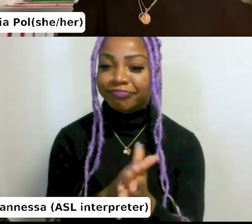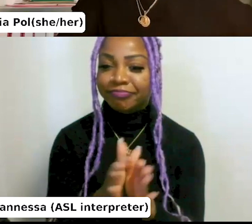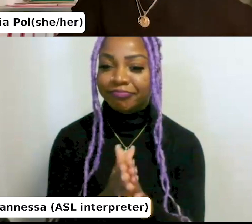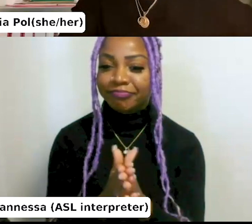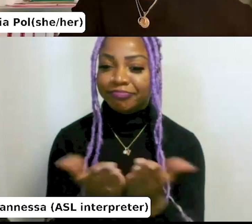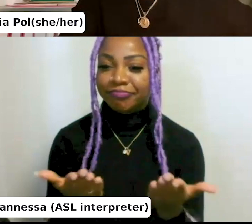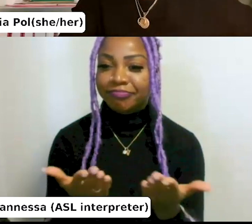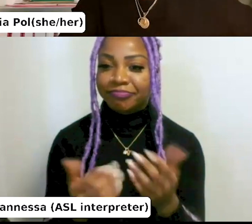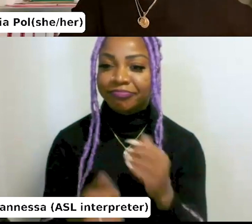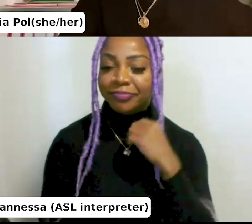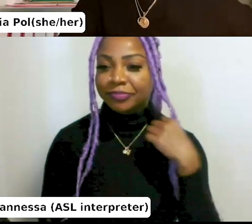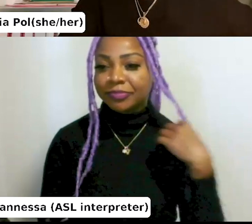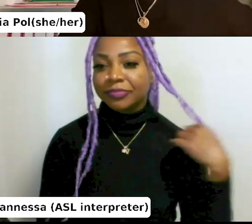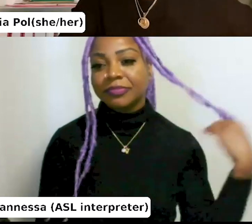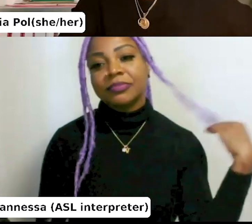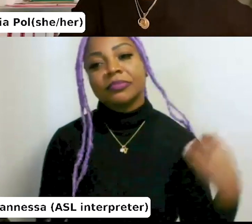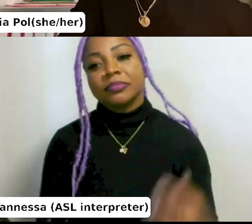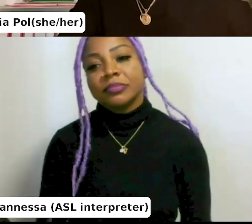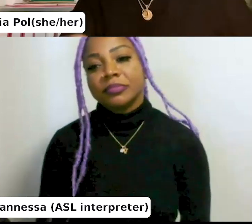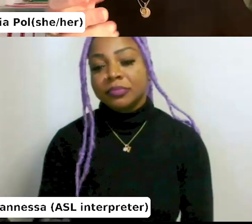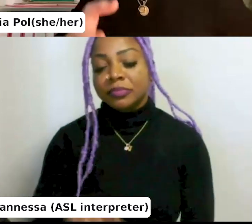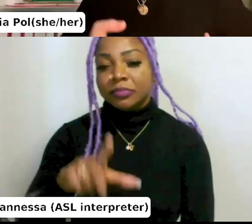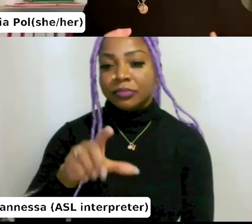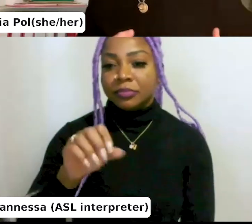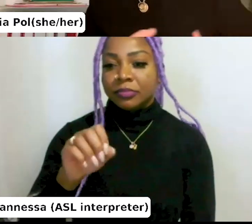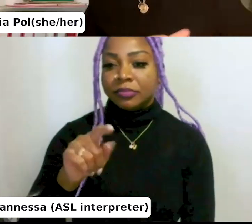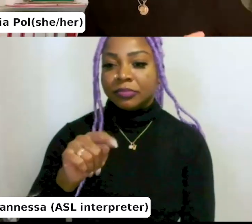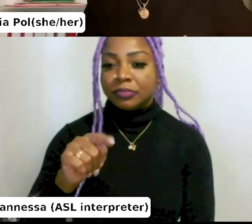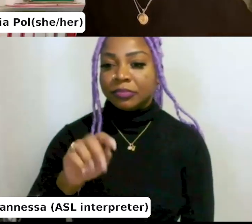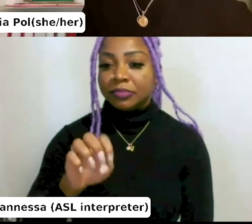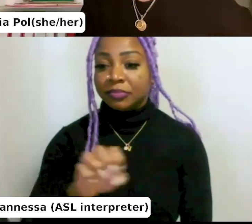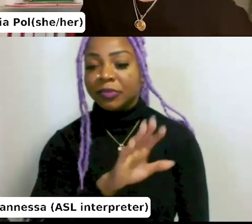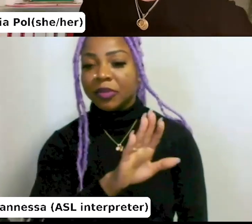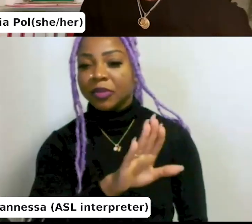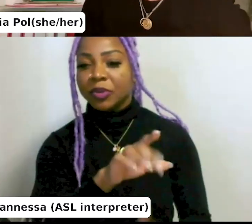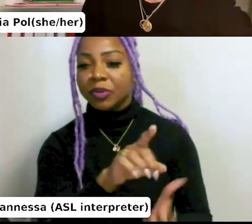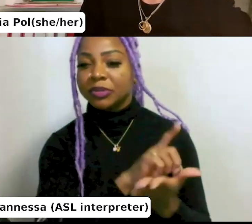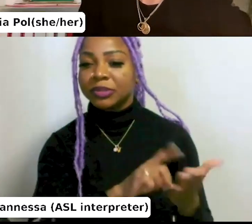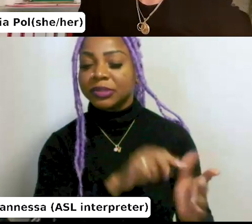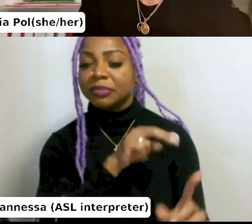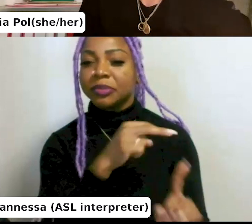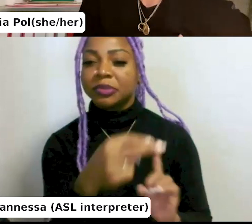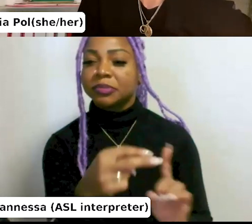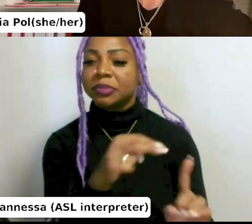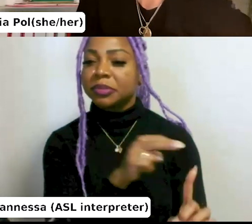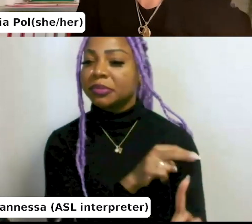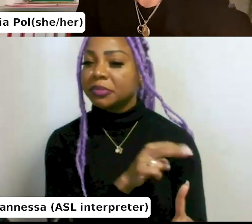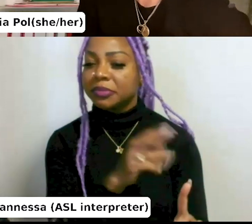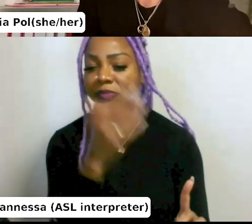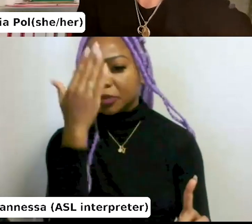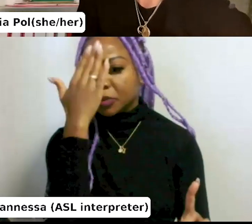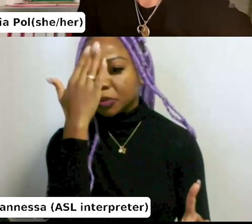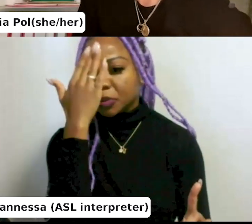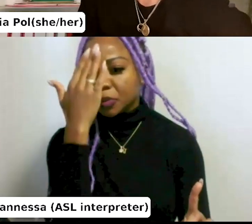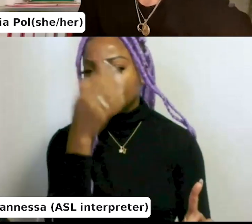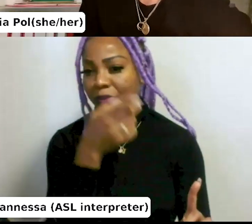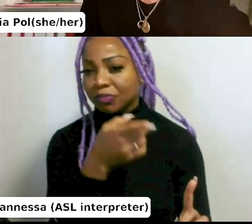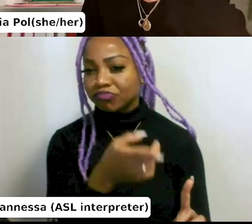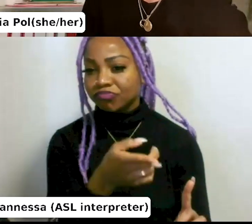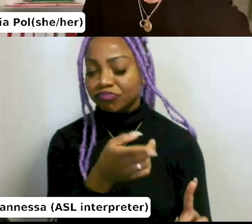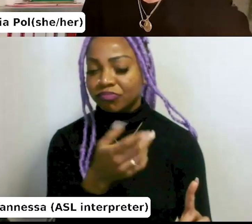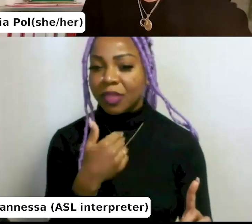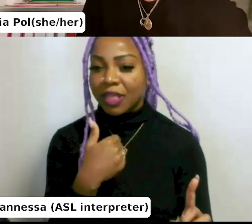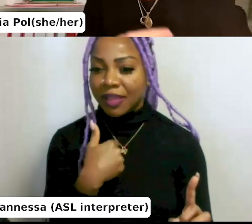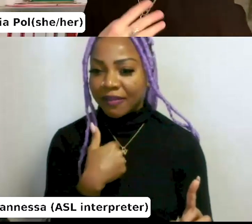and how is that for you, Lotte sort of from the design perspective? Um, I know you personally have a, have a